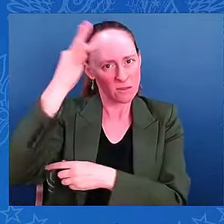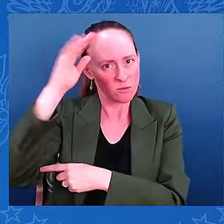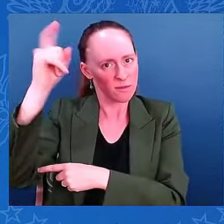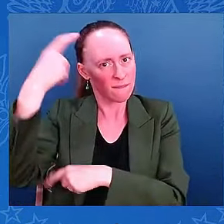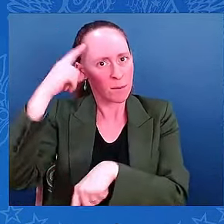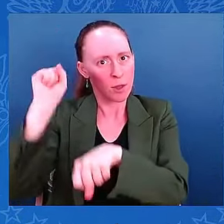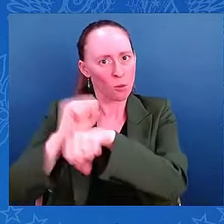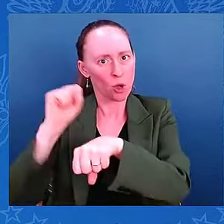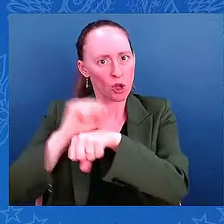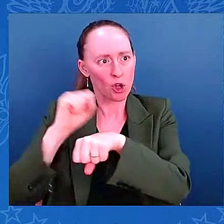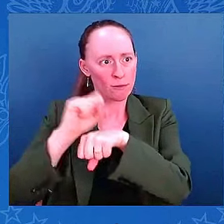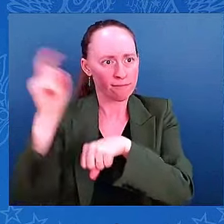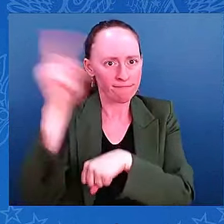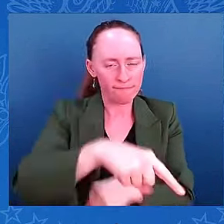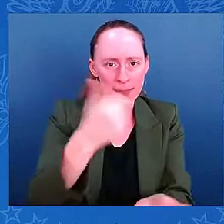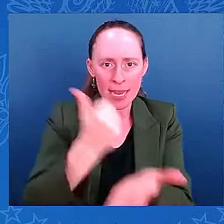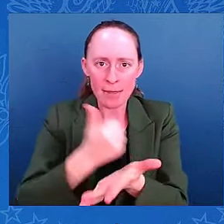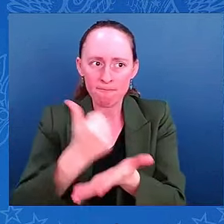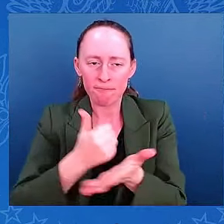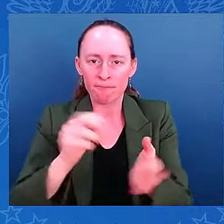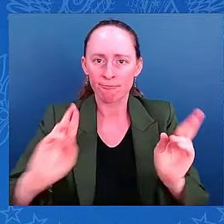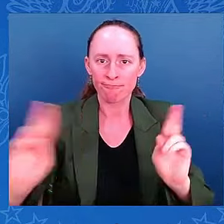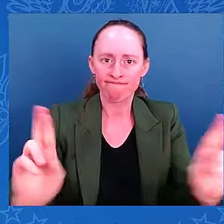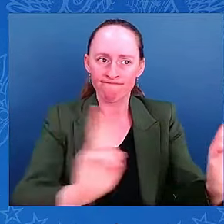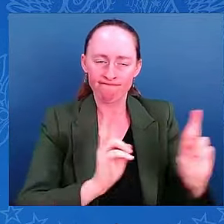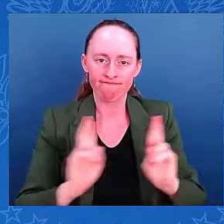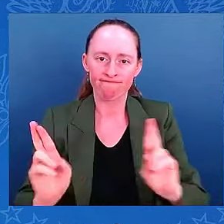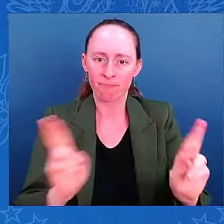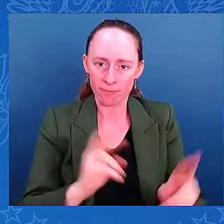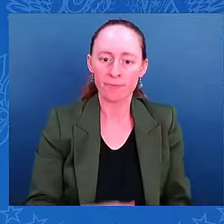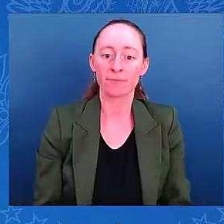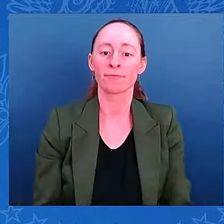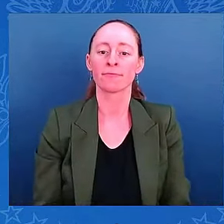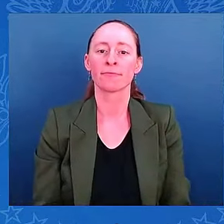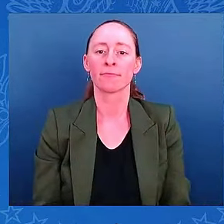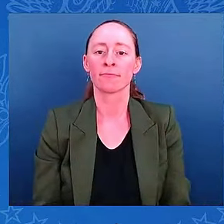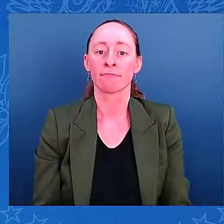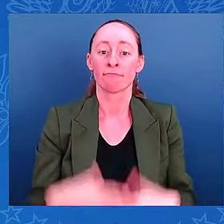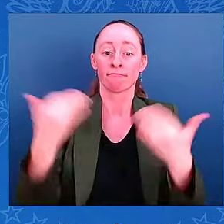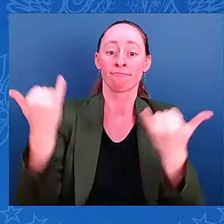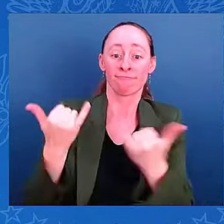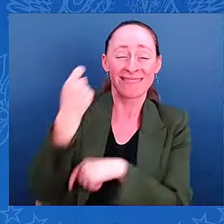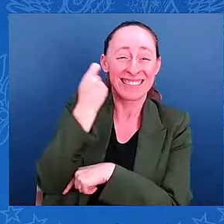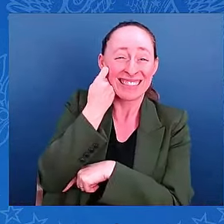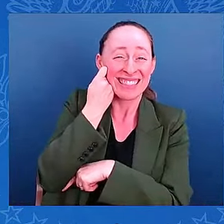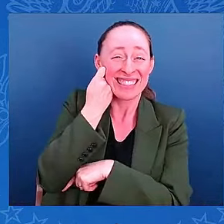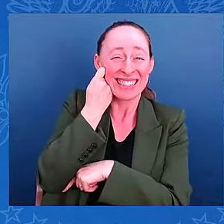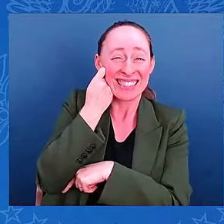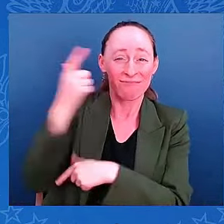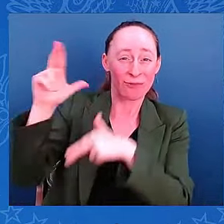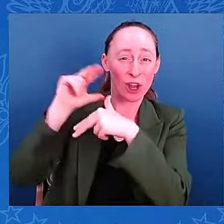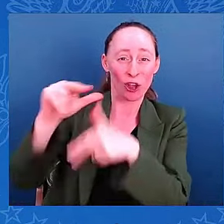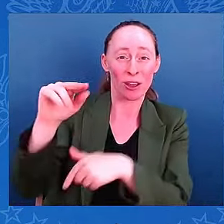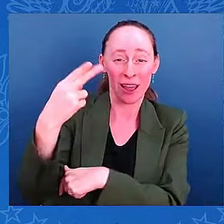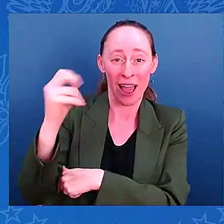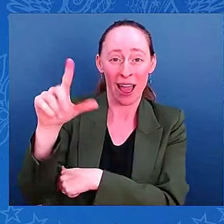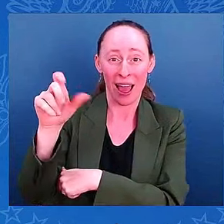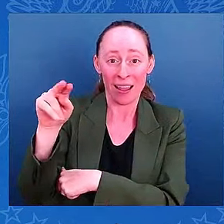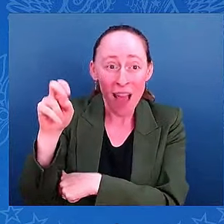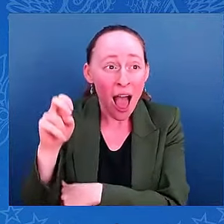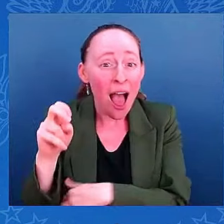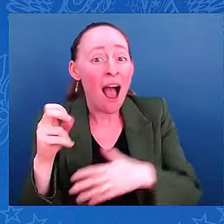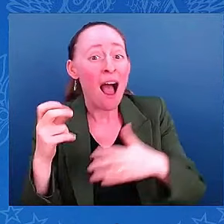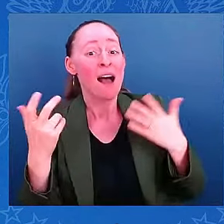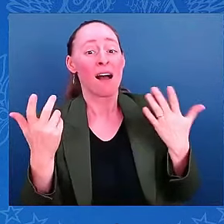as well as the previous storms that have happened over the last few years. And I have directed at your direction, an additional